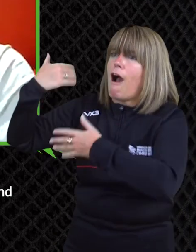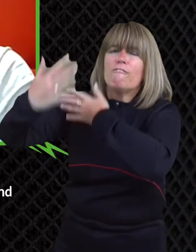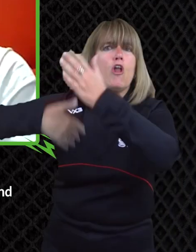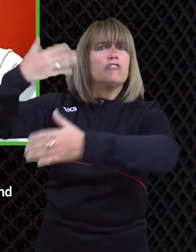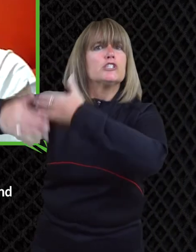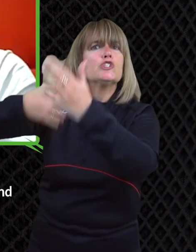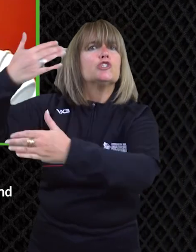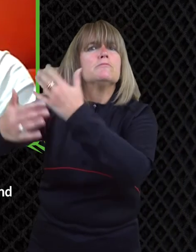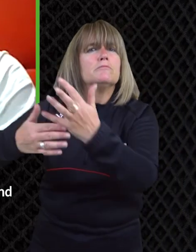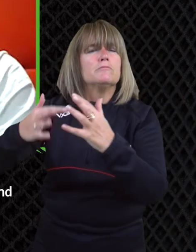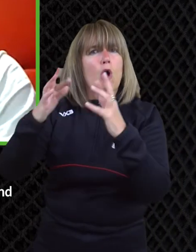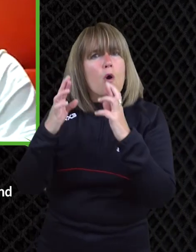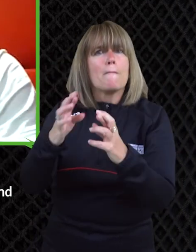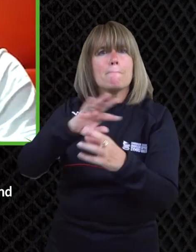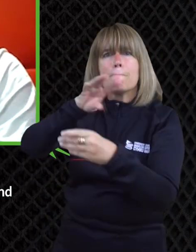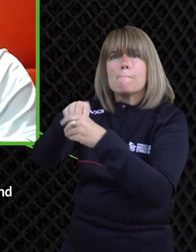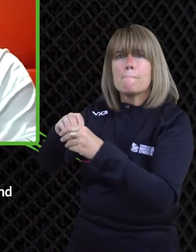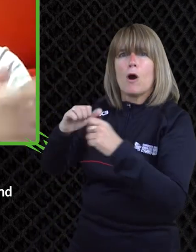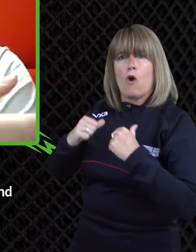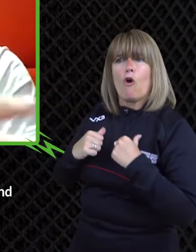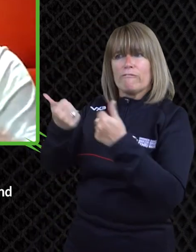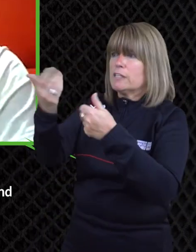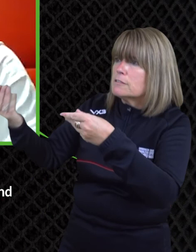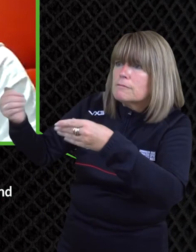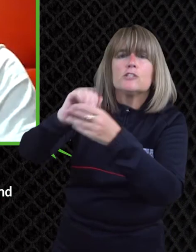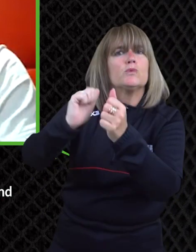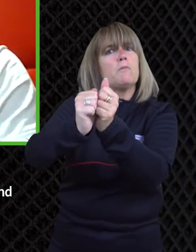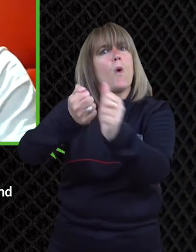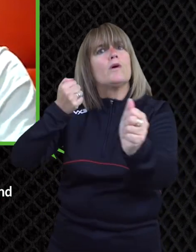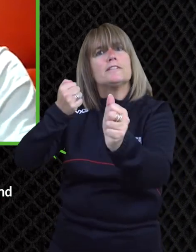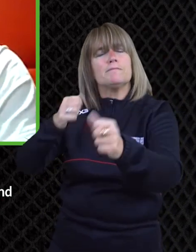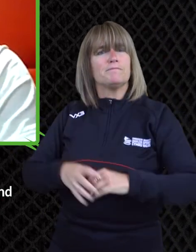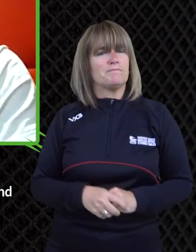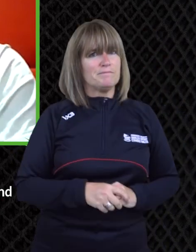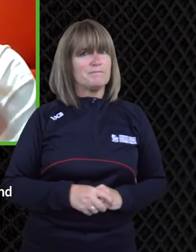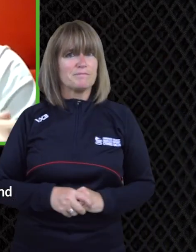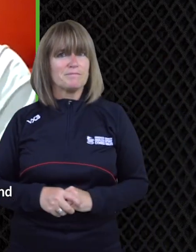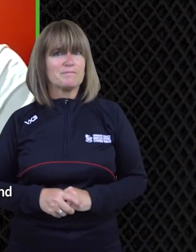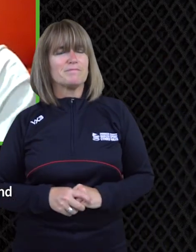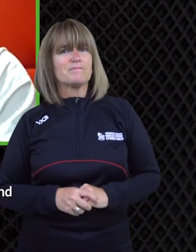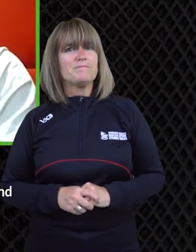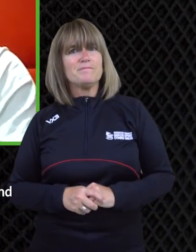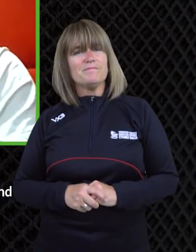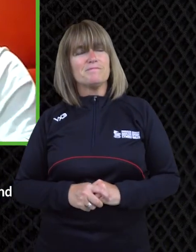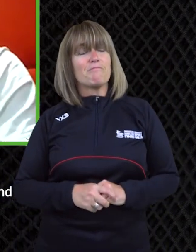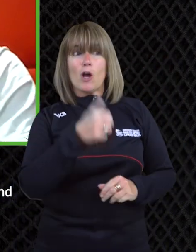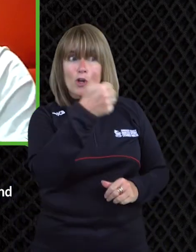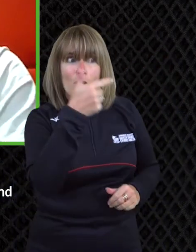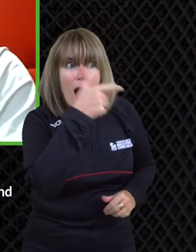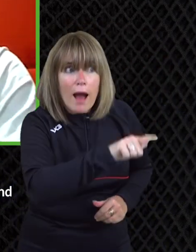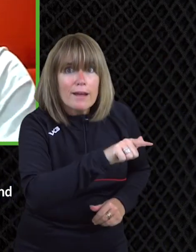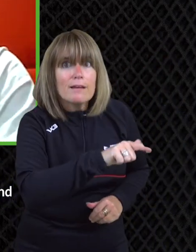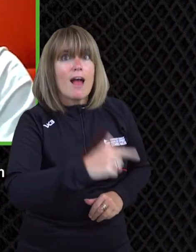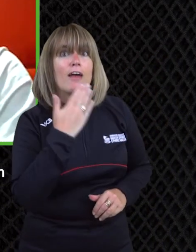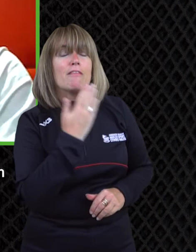sure that they get all the help and advice they need to to flourish and hopefully then go into get the confidence to go into going to sport you know